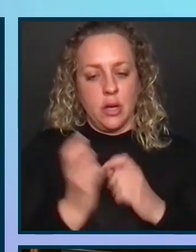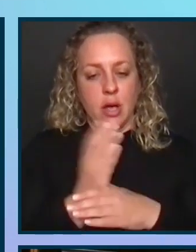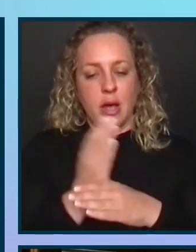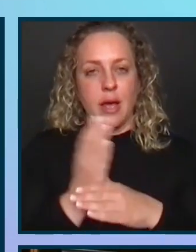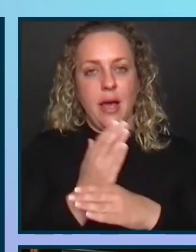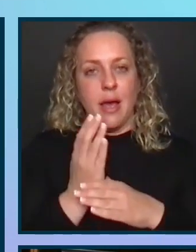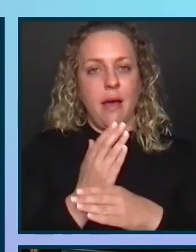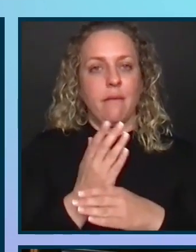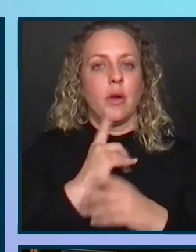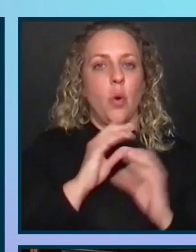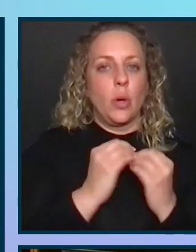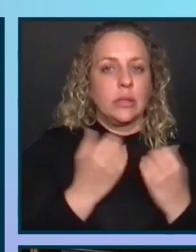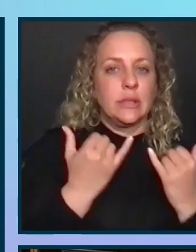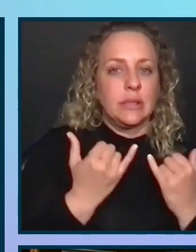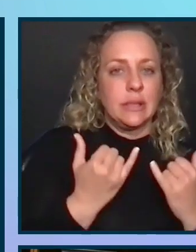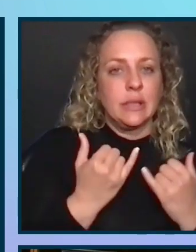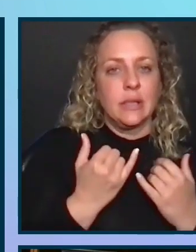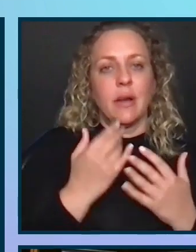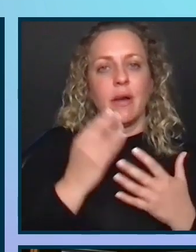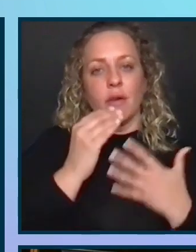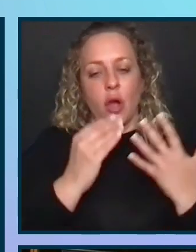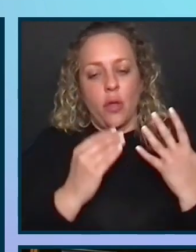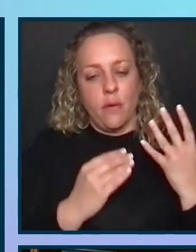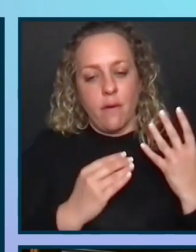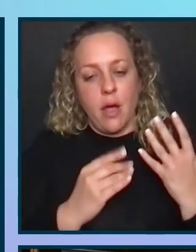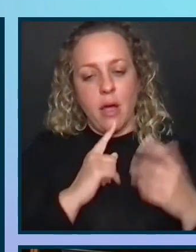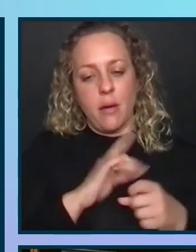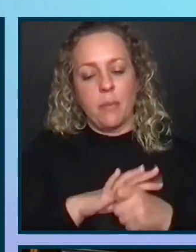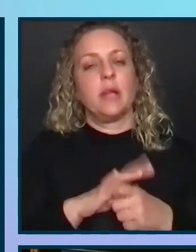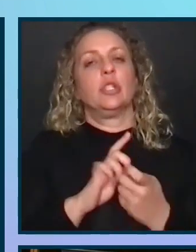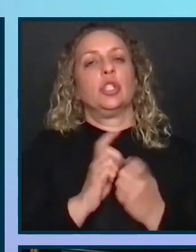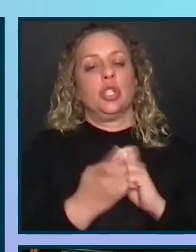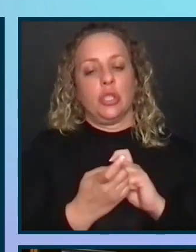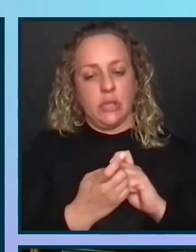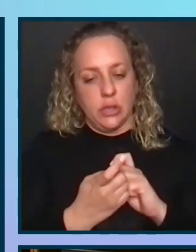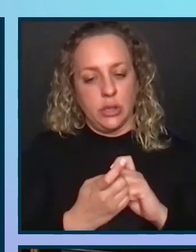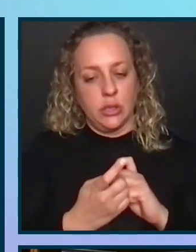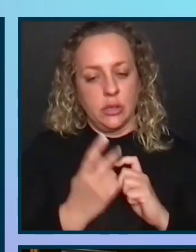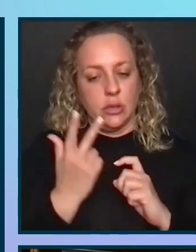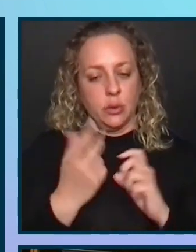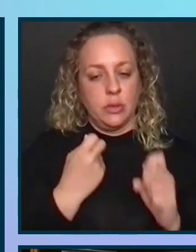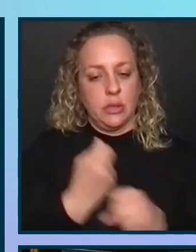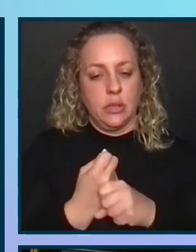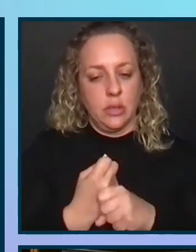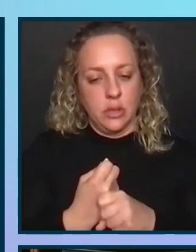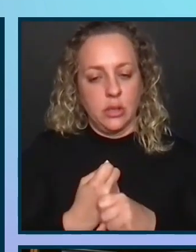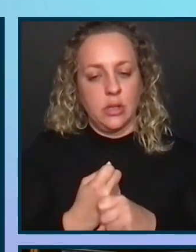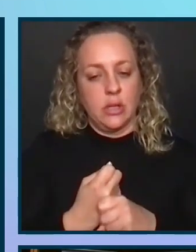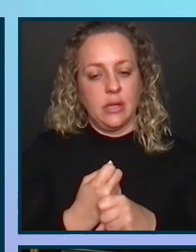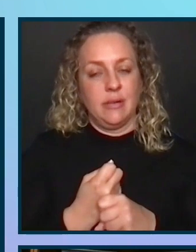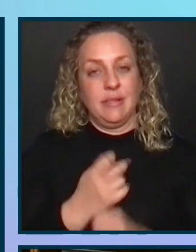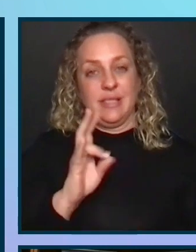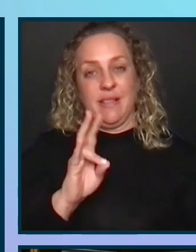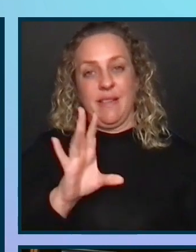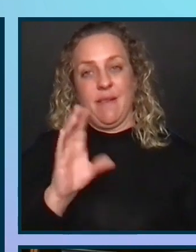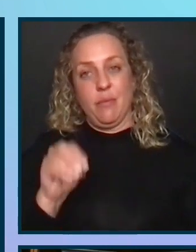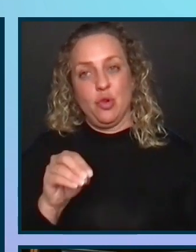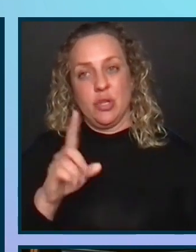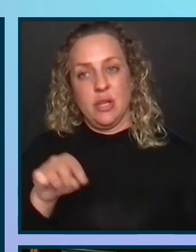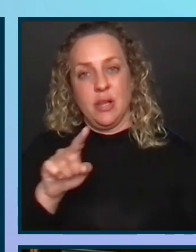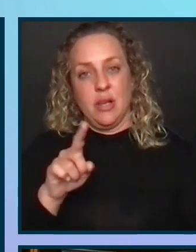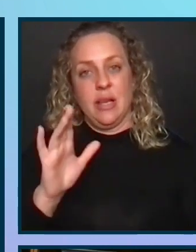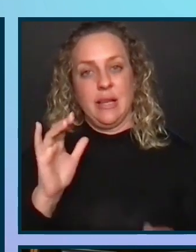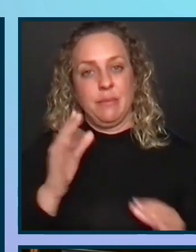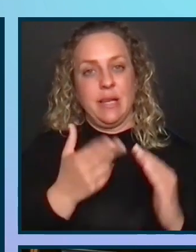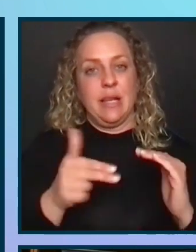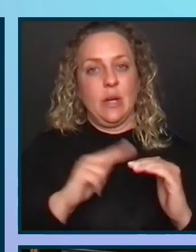organizations today have gone through five major firmware changes in the past three years, and nearly 75% expect to increase